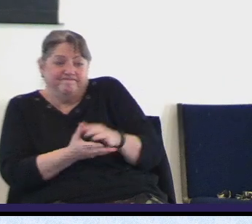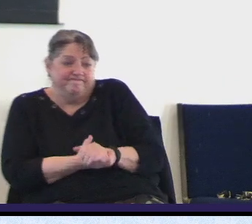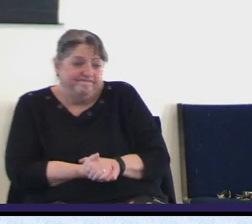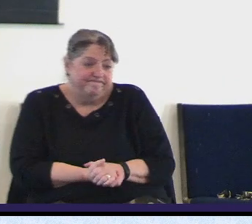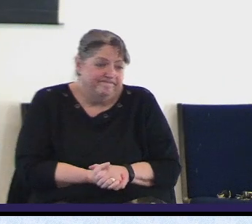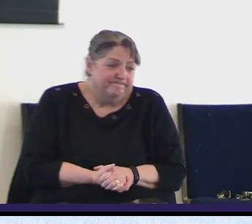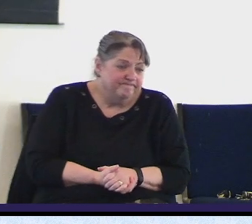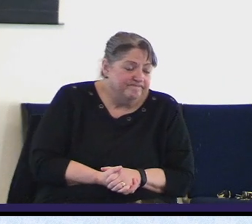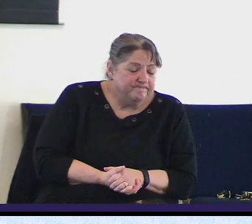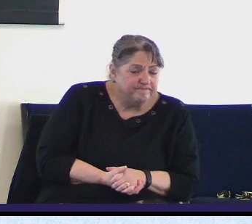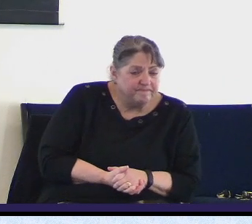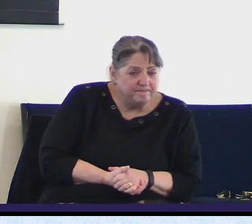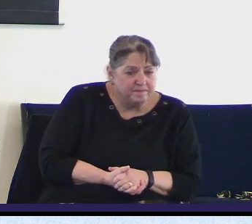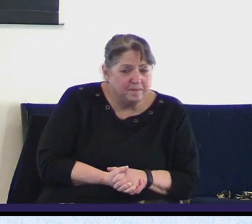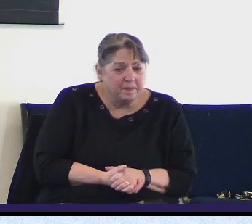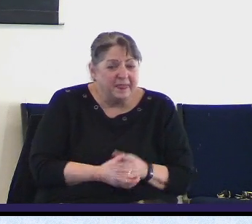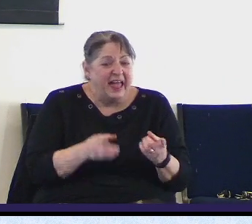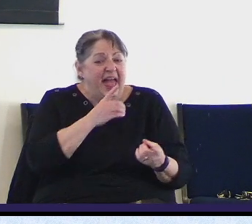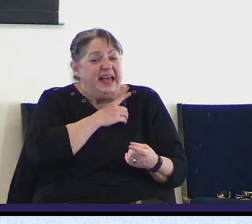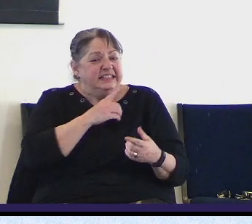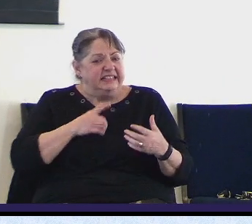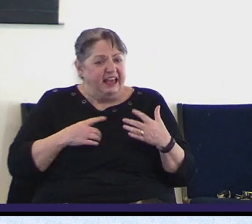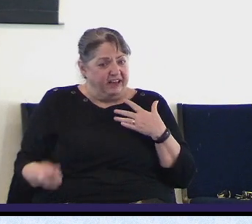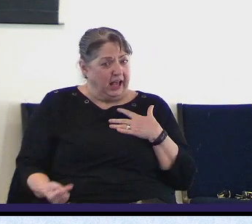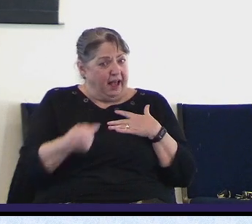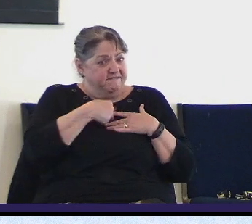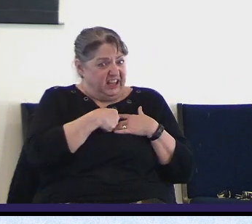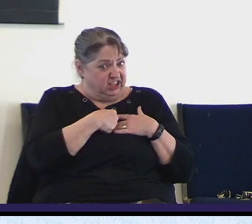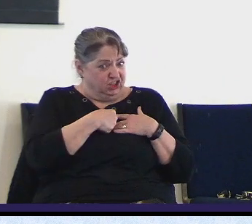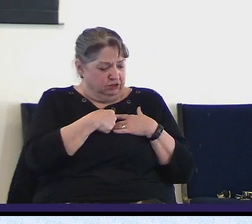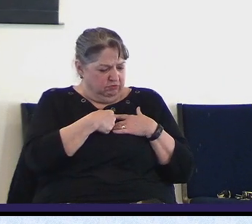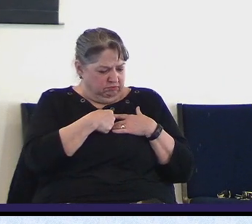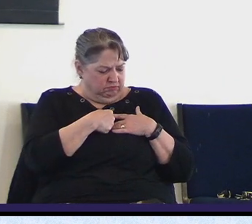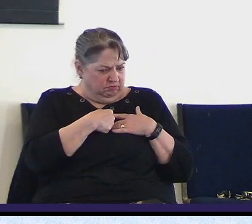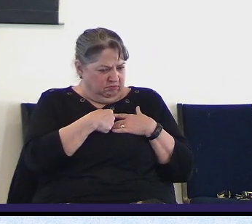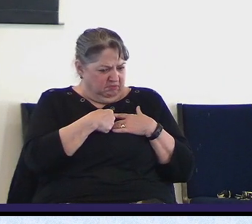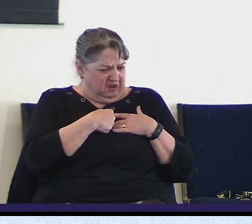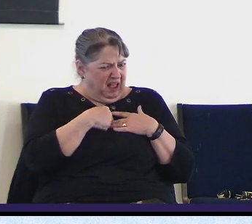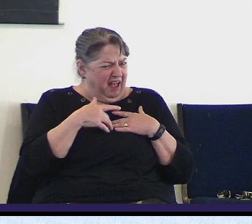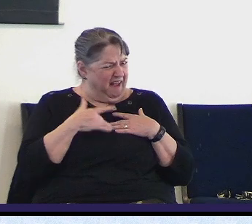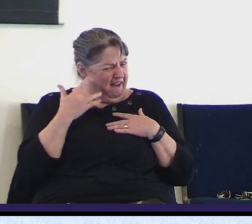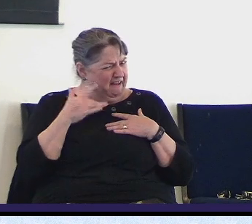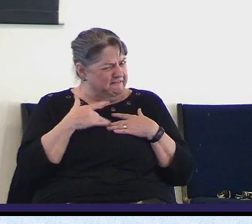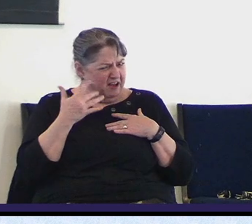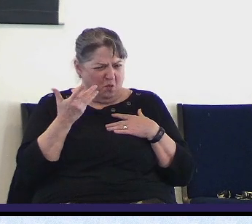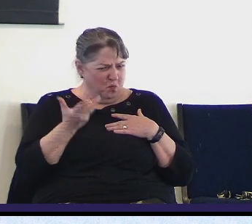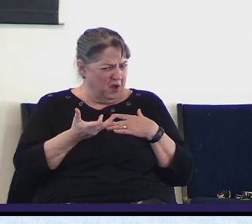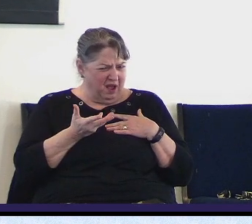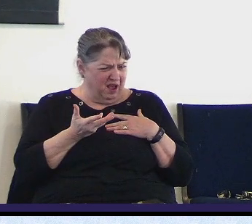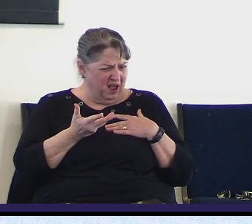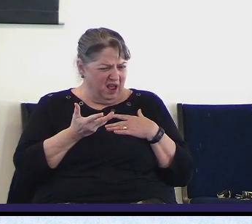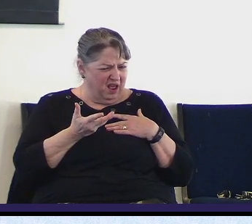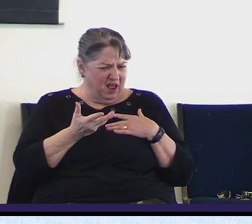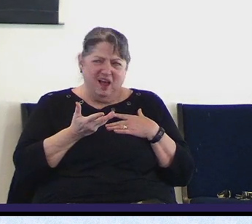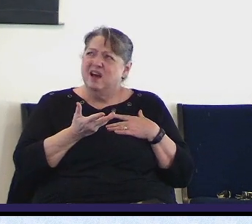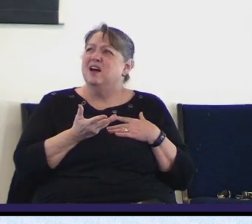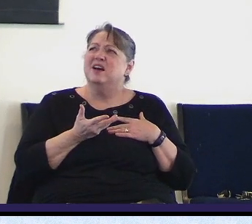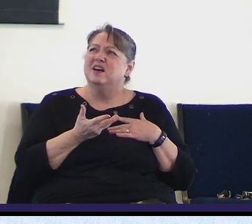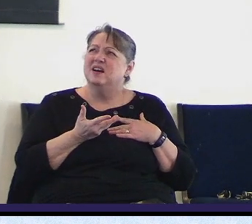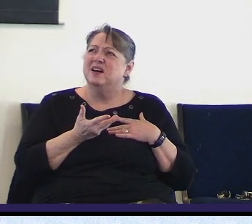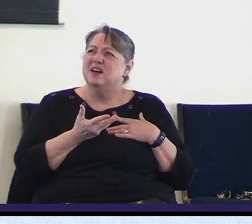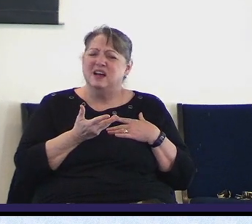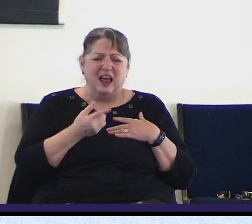so his conviction was basically this is David this is what he felt this is this is where he was at this is what he was feeling